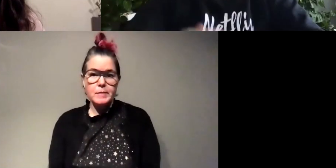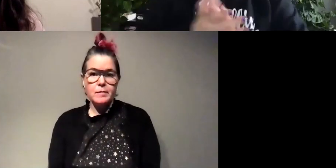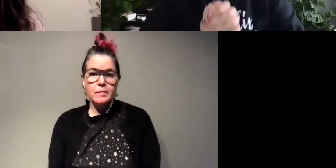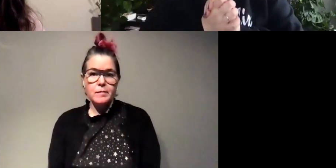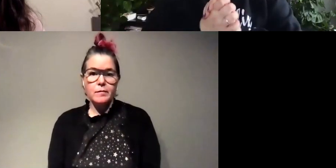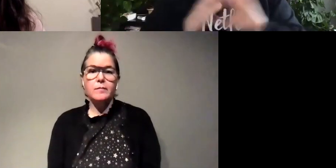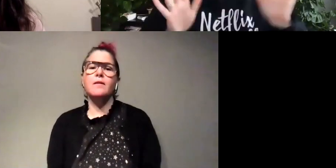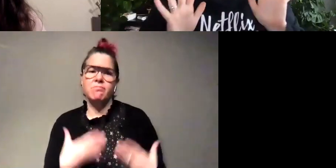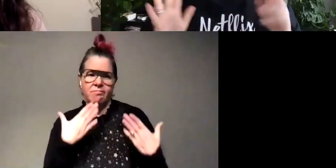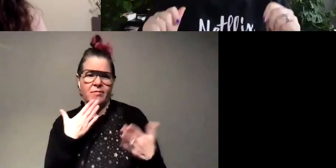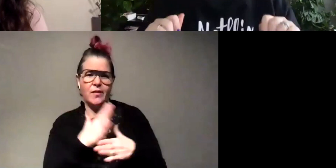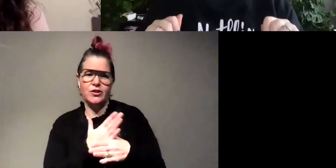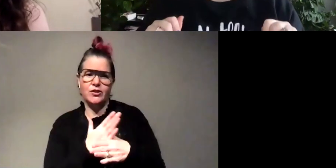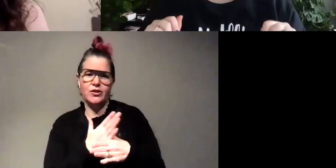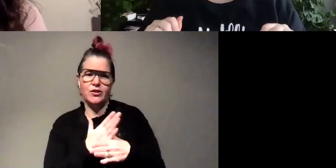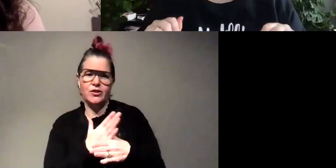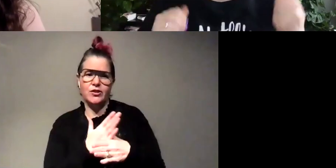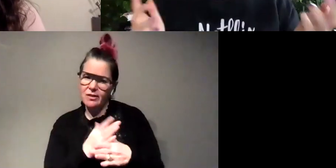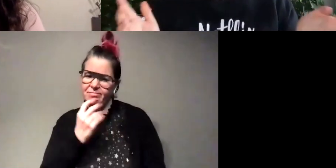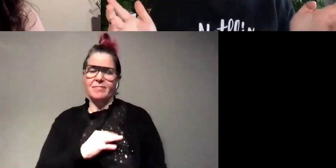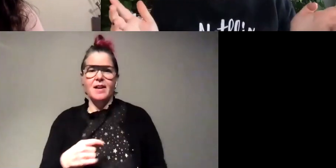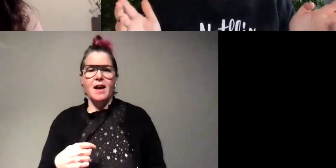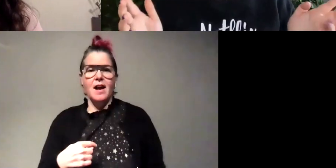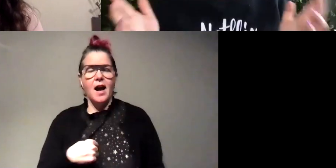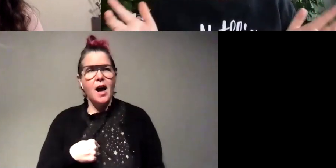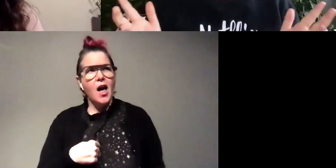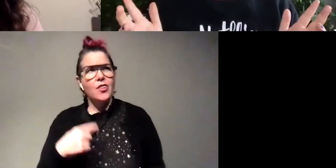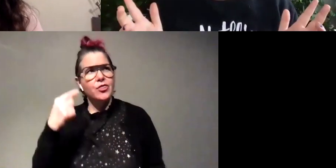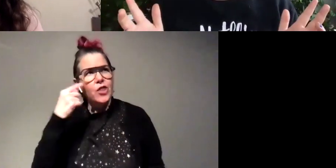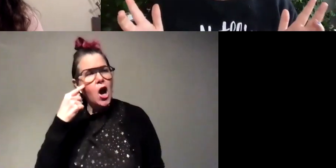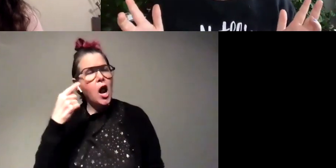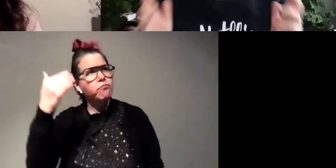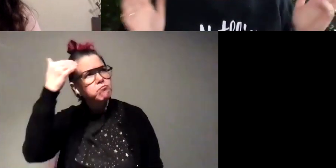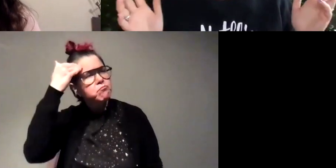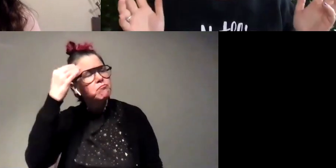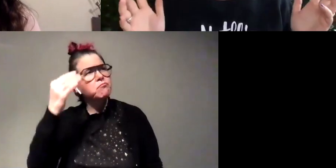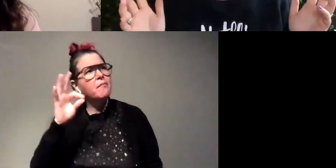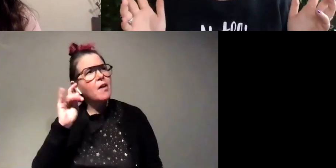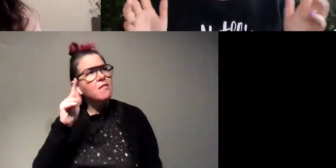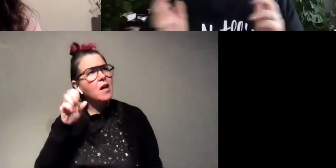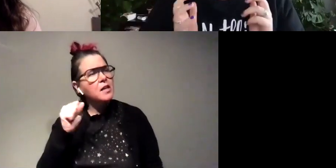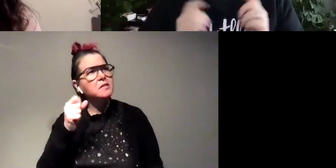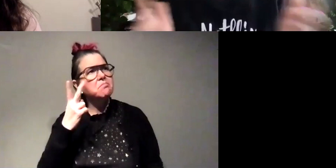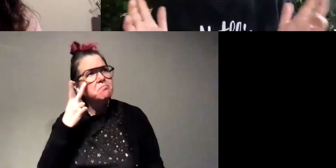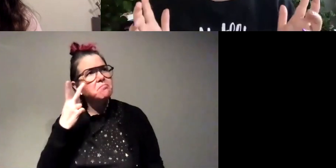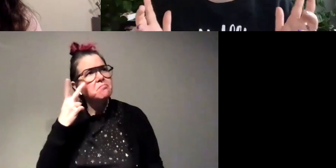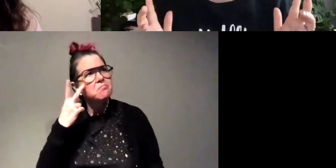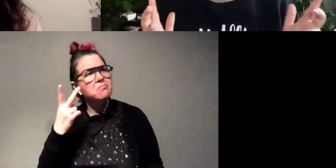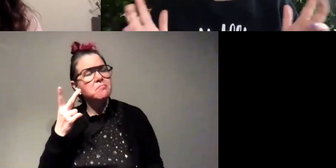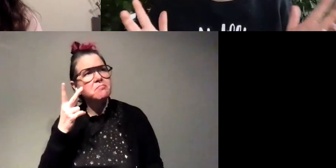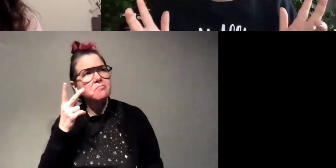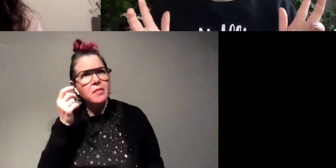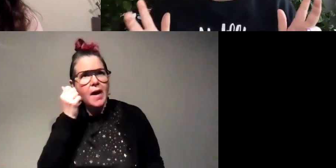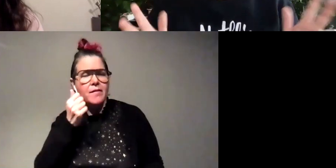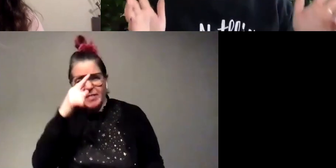thanks so much for sharing that was super cool i thought i was relatively familiar with fireflies having seen them like every summer